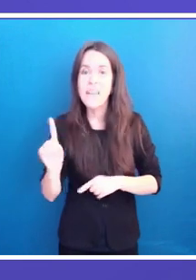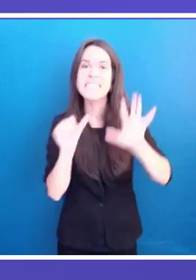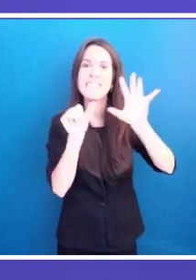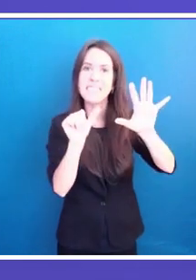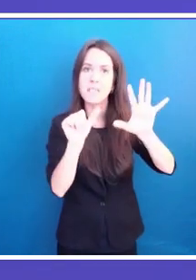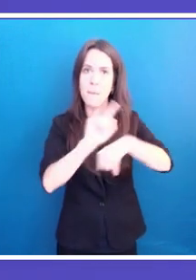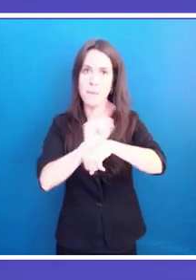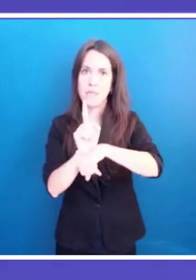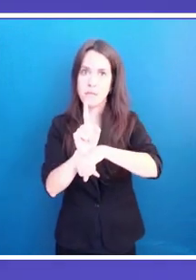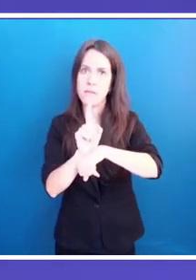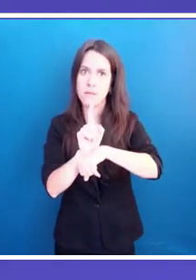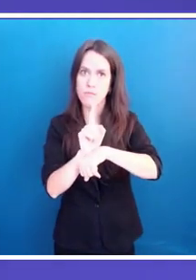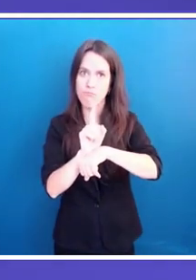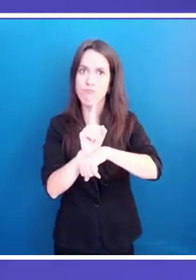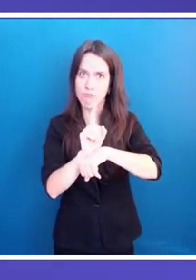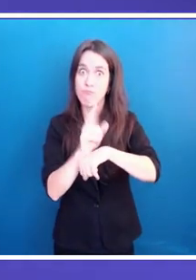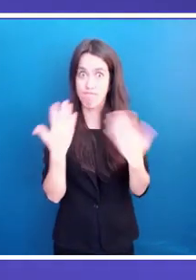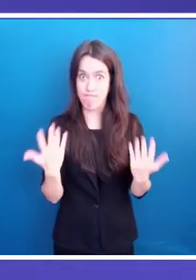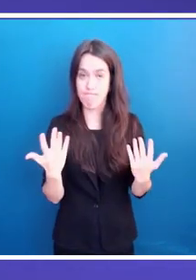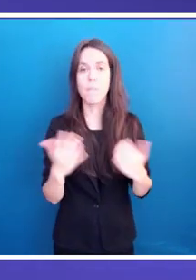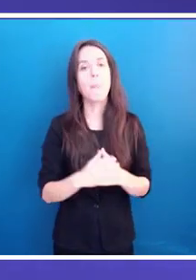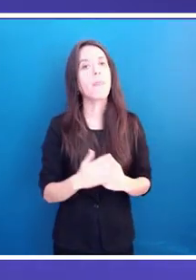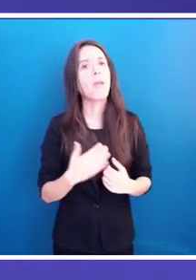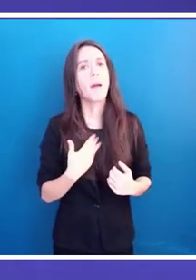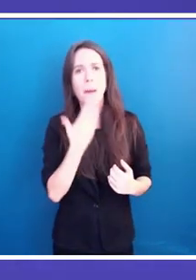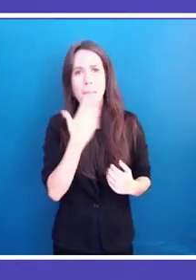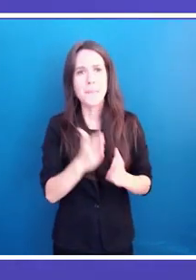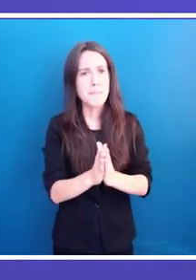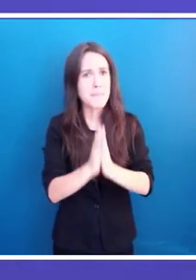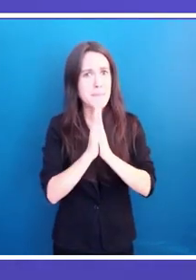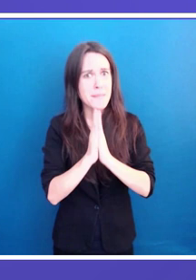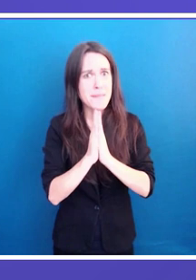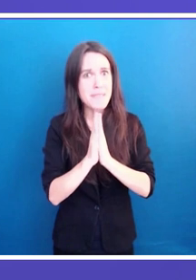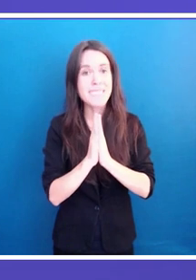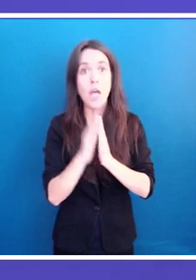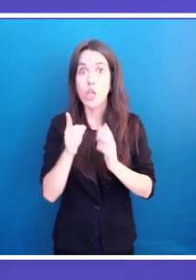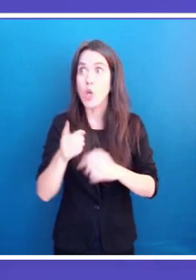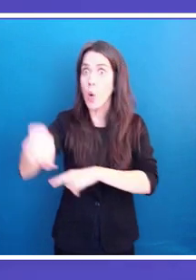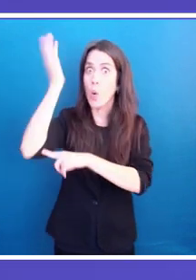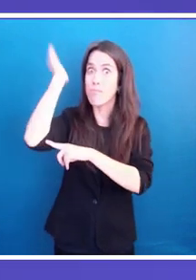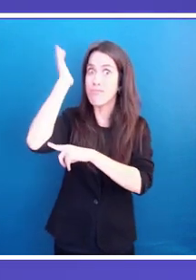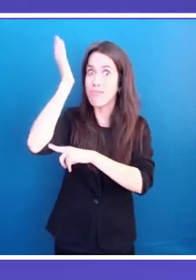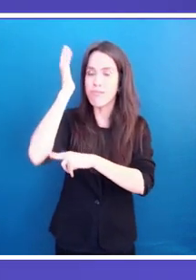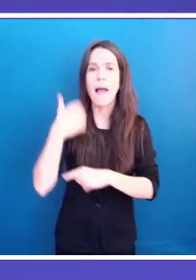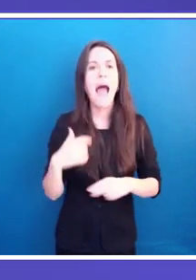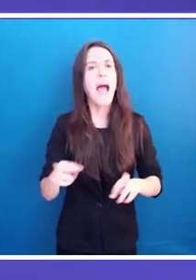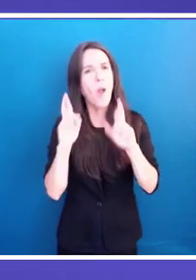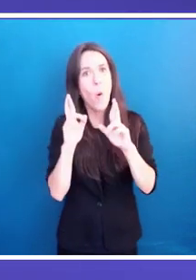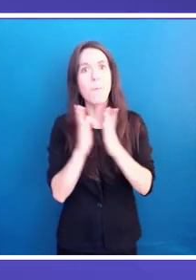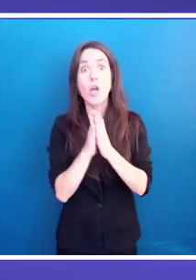I kindly ask you in your intervention to answer the common question, which is the following,